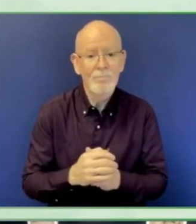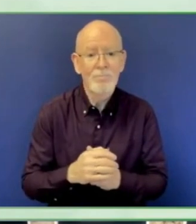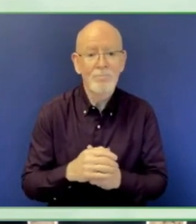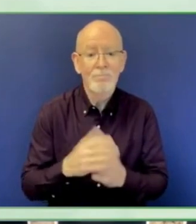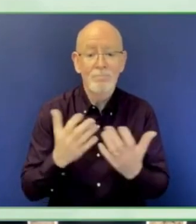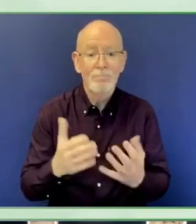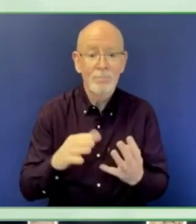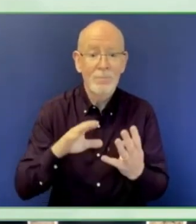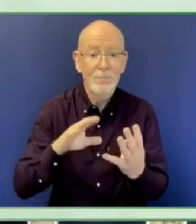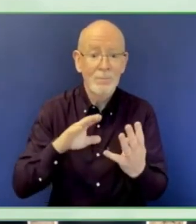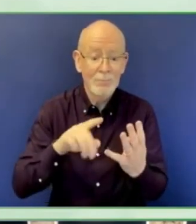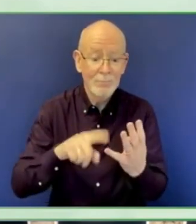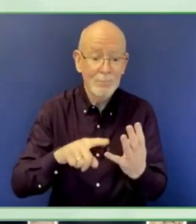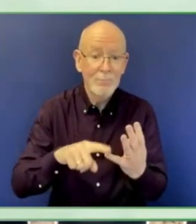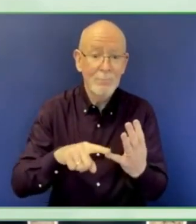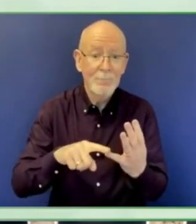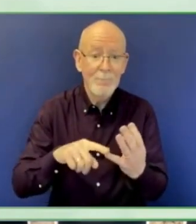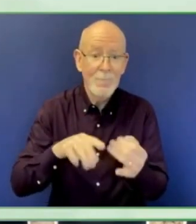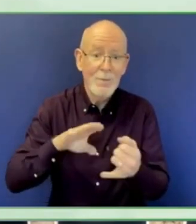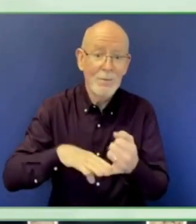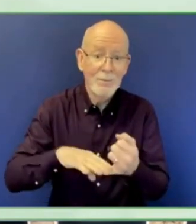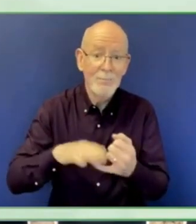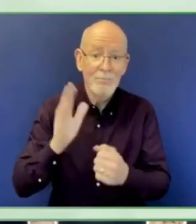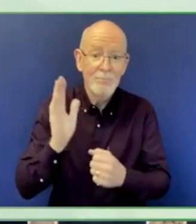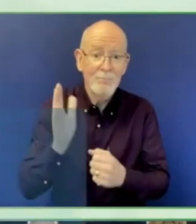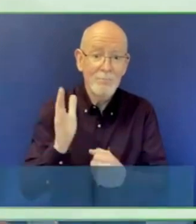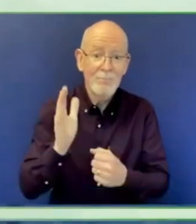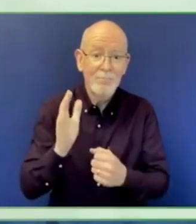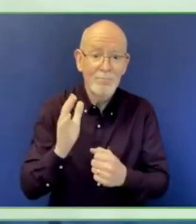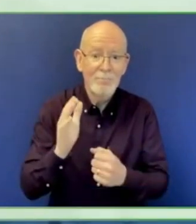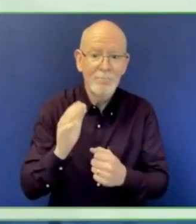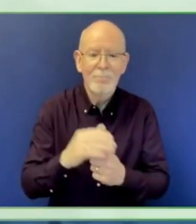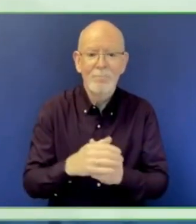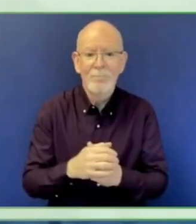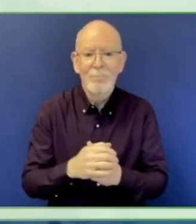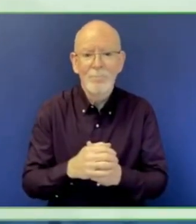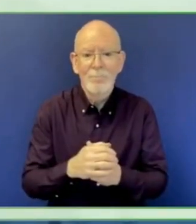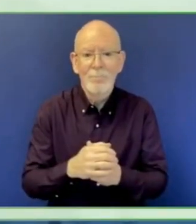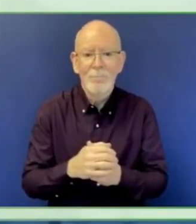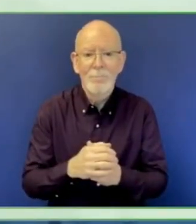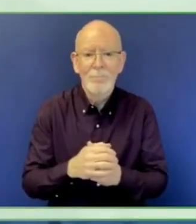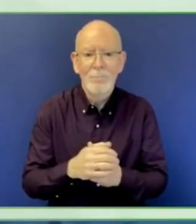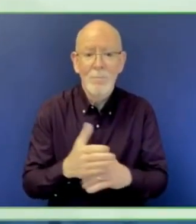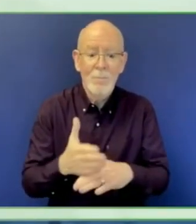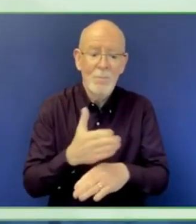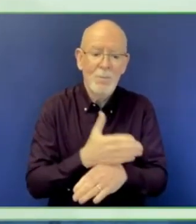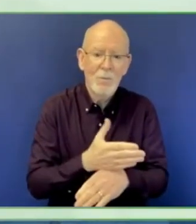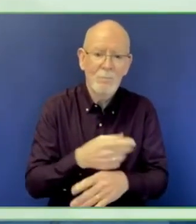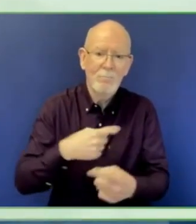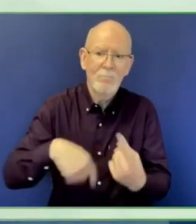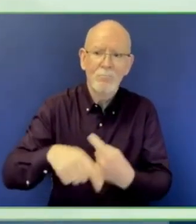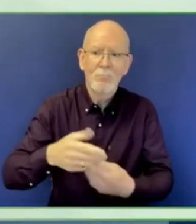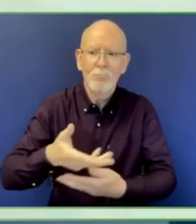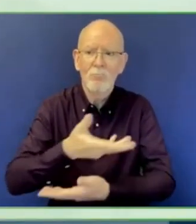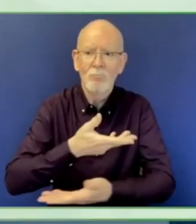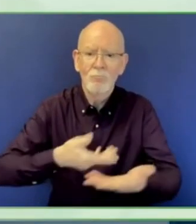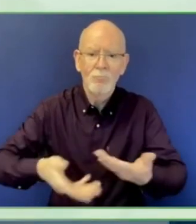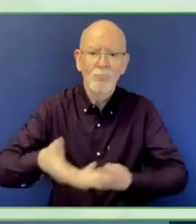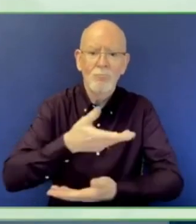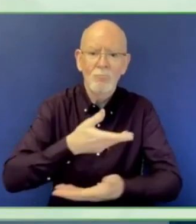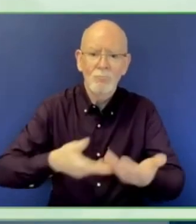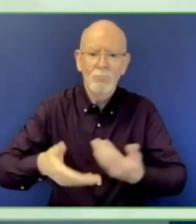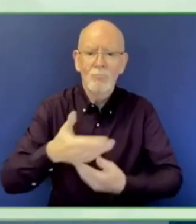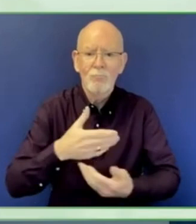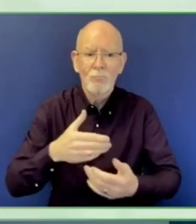Catherine, can I invite you to tell us about GDI Hub and what you can do in this space? Thank you very much, and that's a tough act to follow, John,